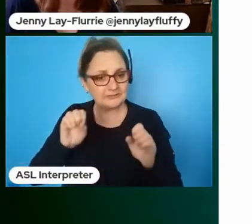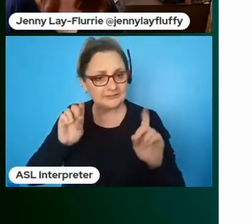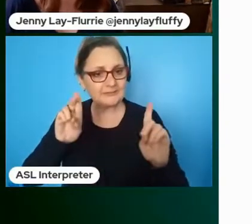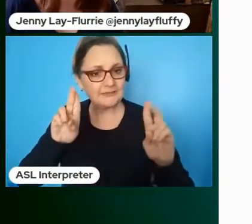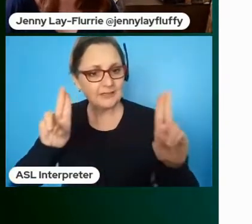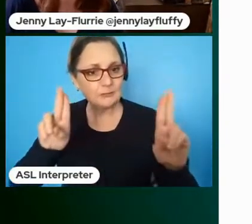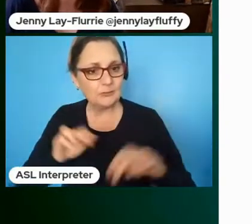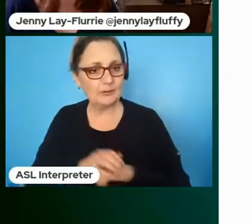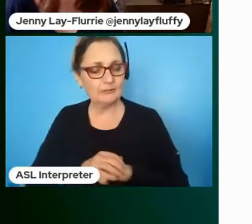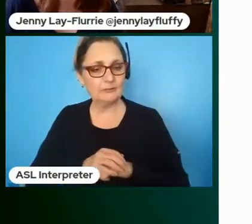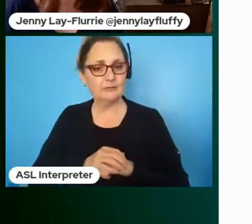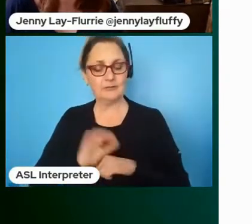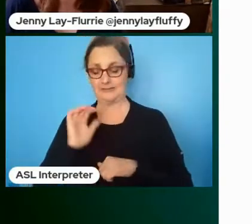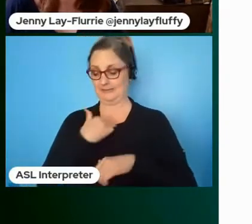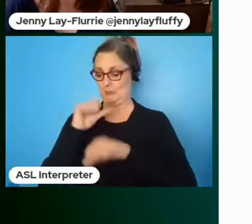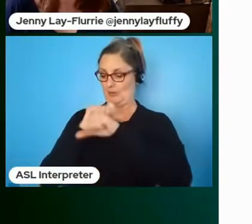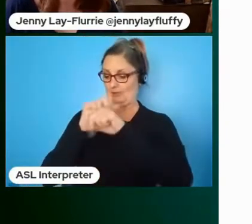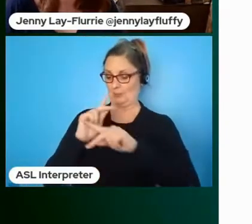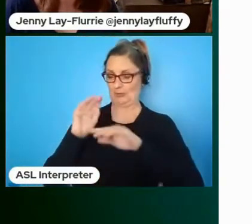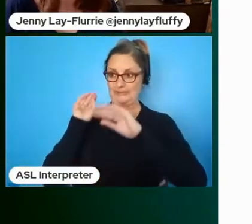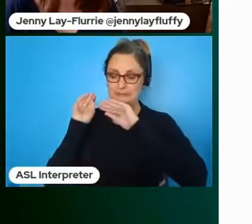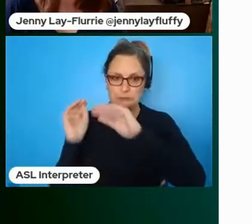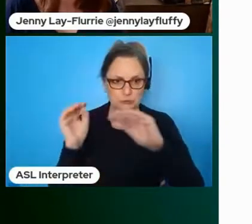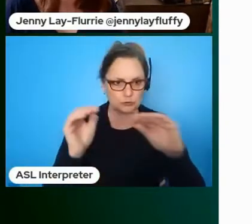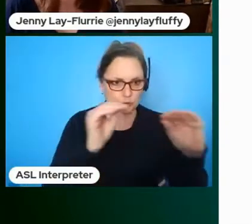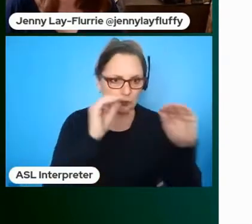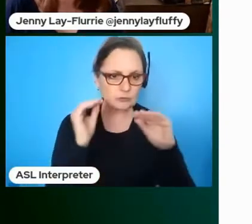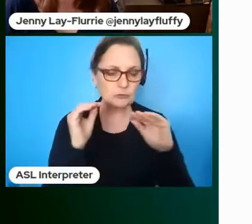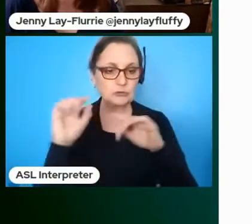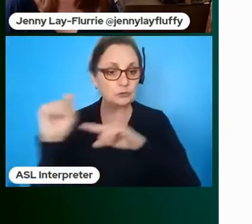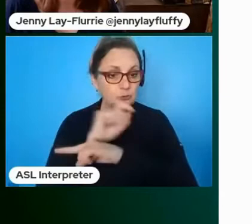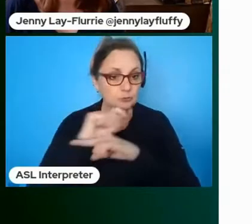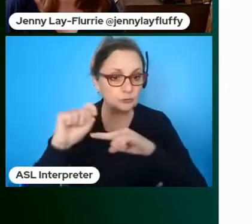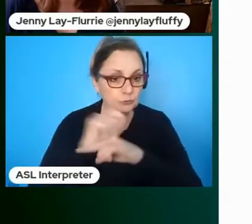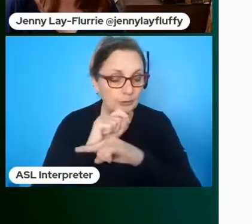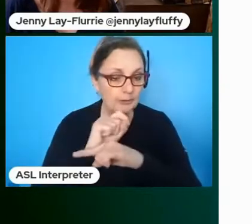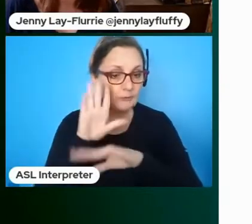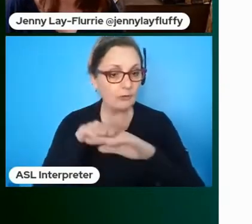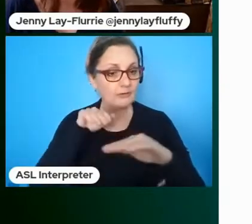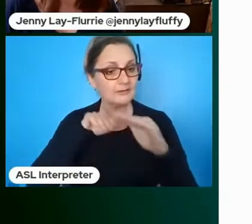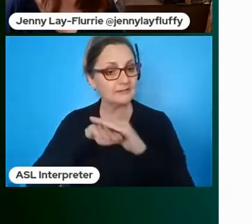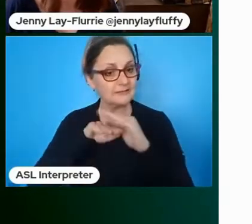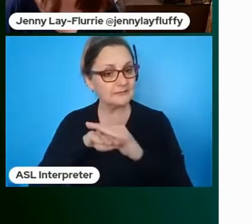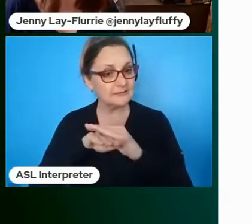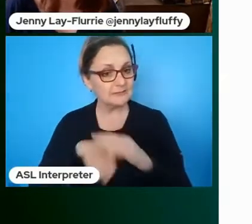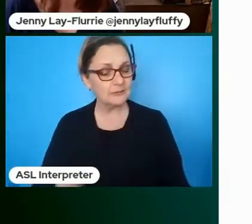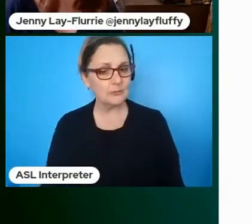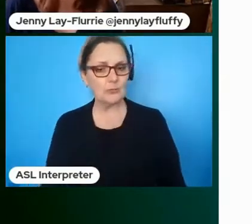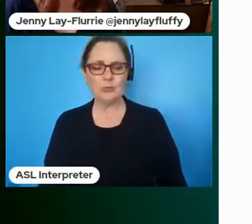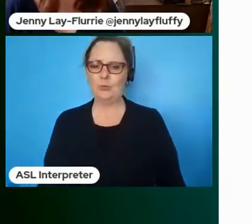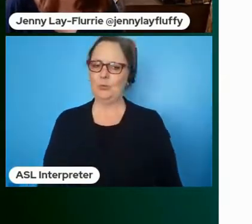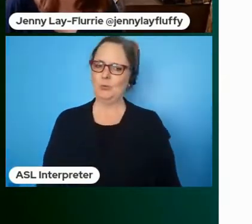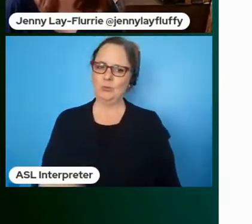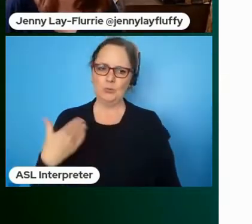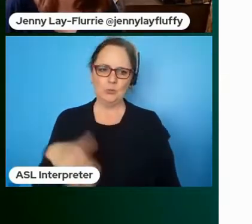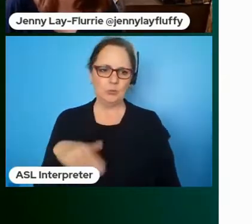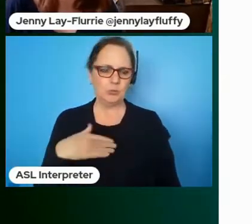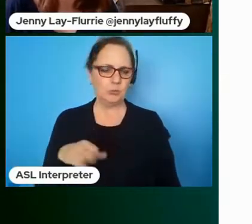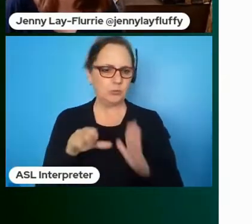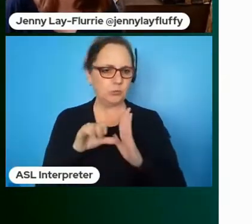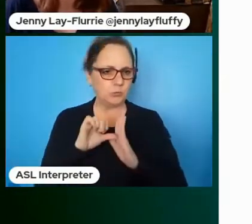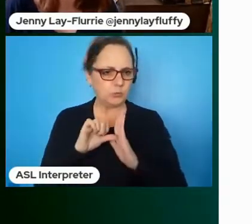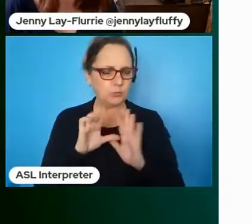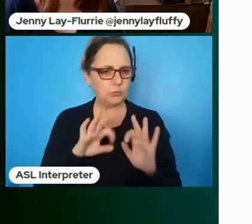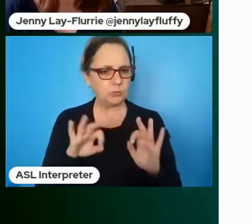single one of our employees that i cannot stress how important that is